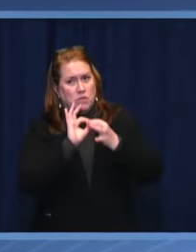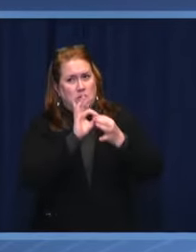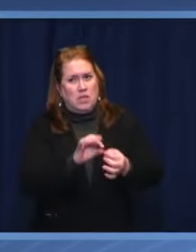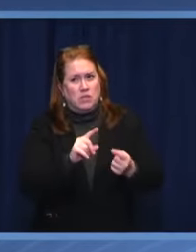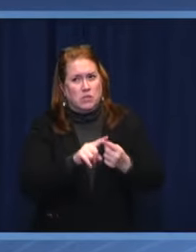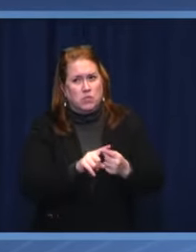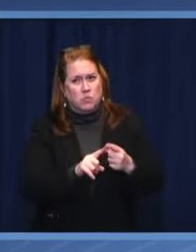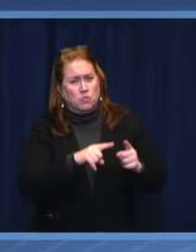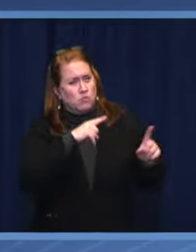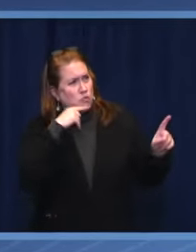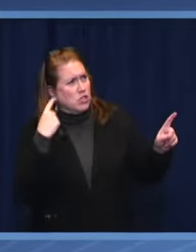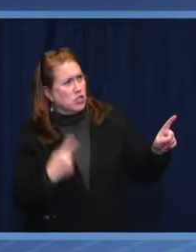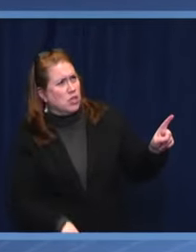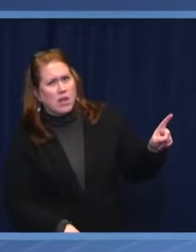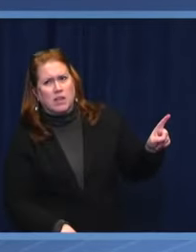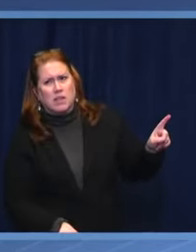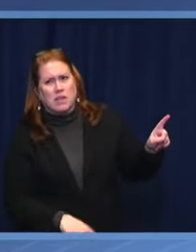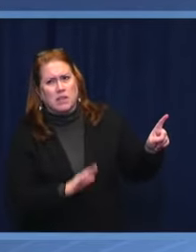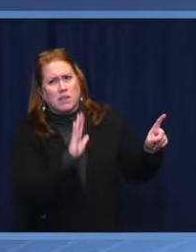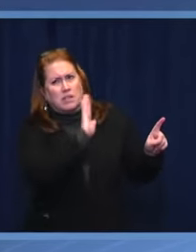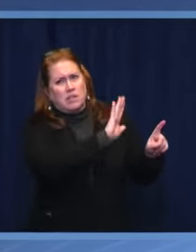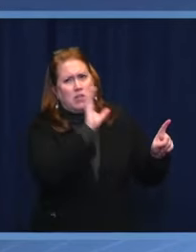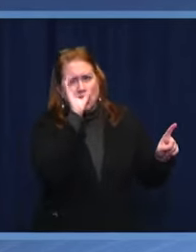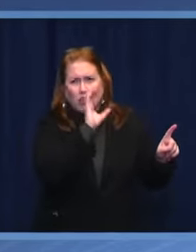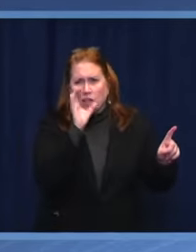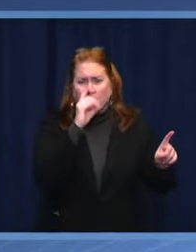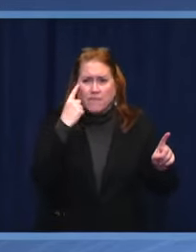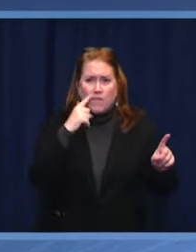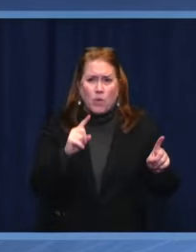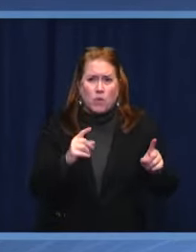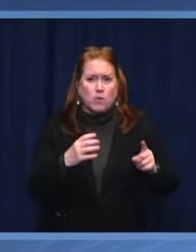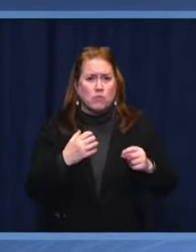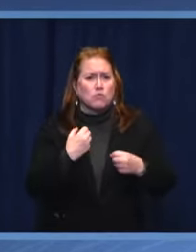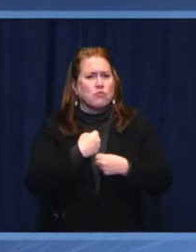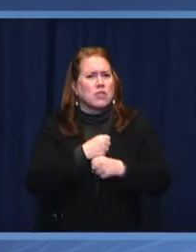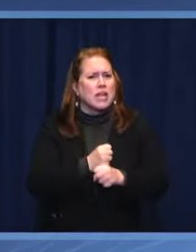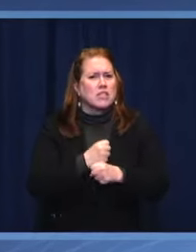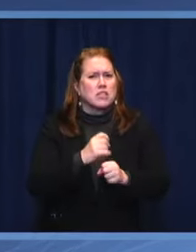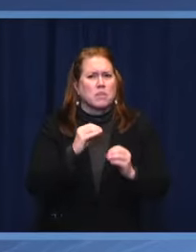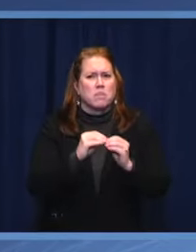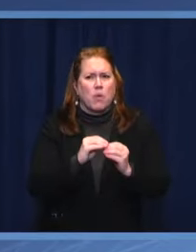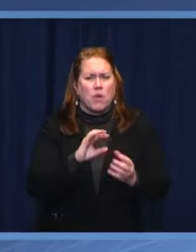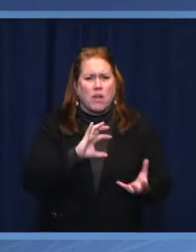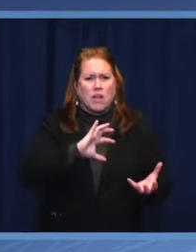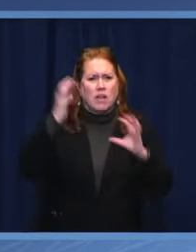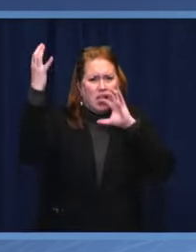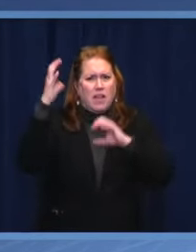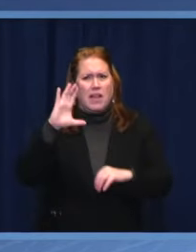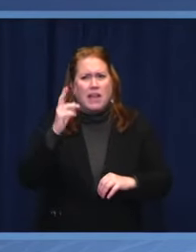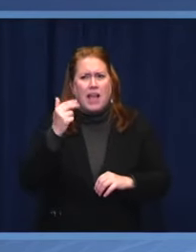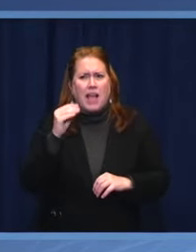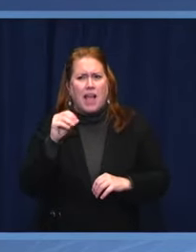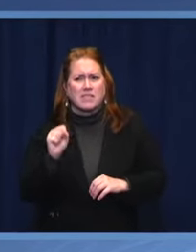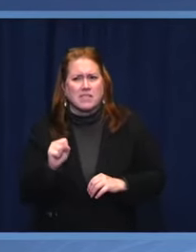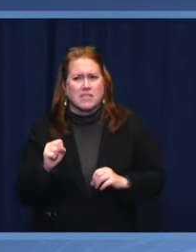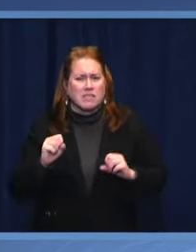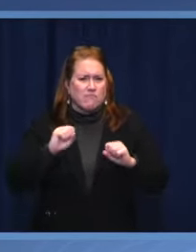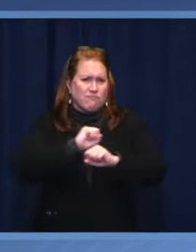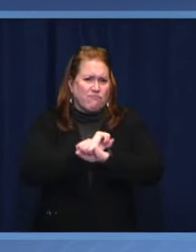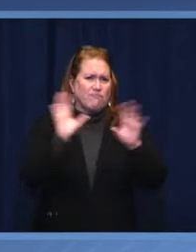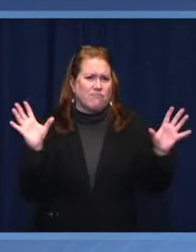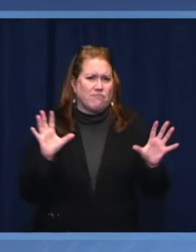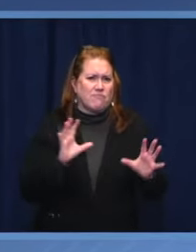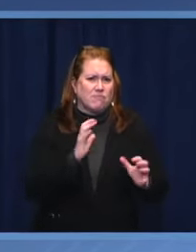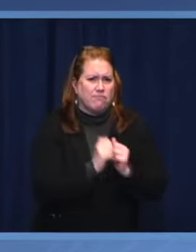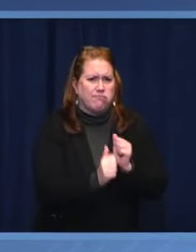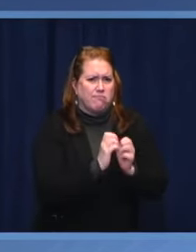Russia, which is looking for how to create more totalitarian allies in the world? Is there